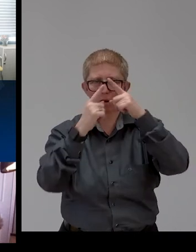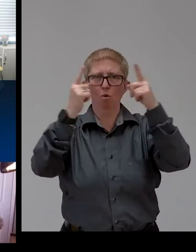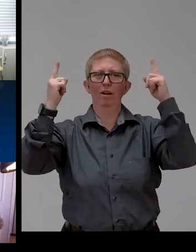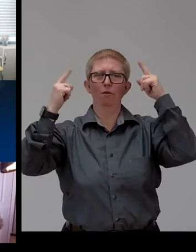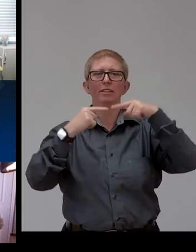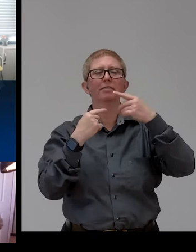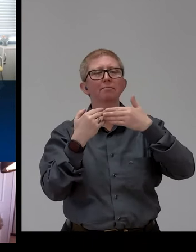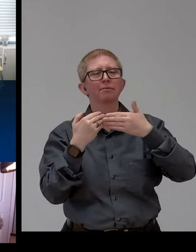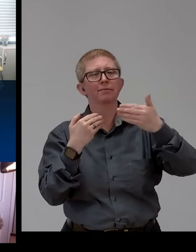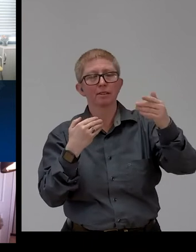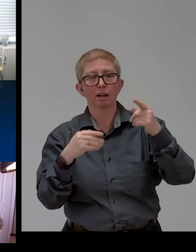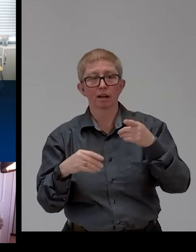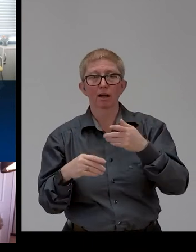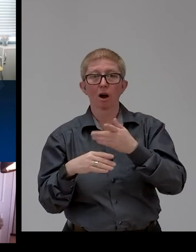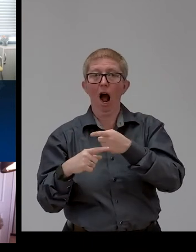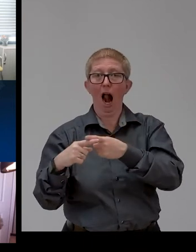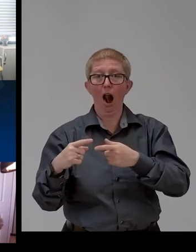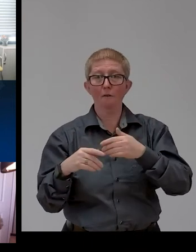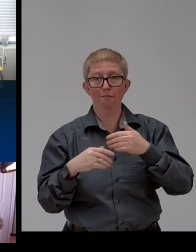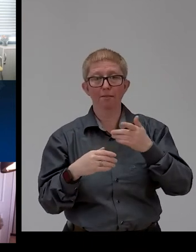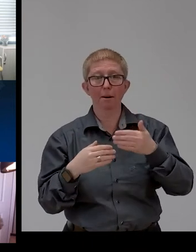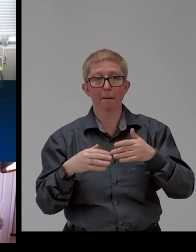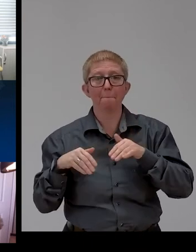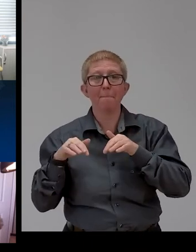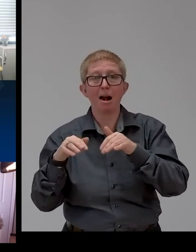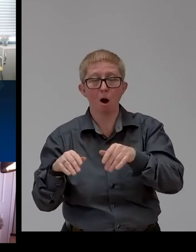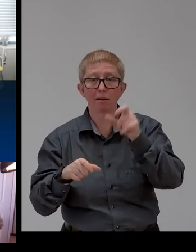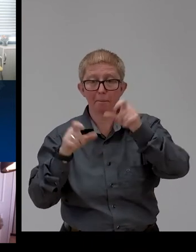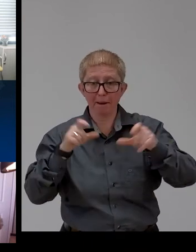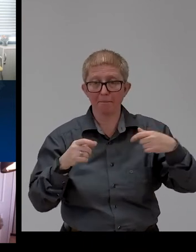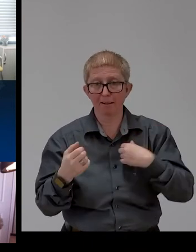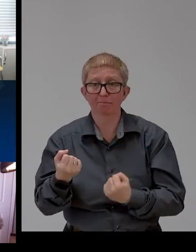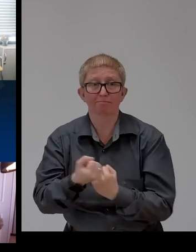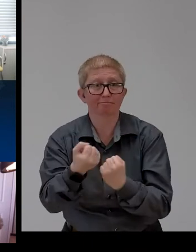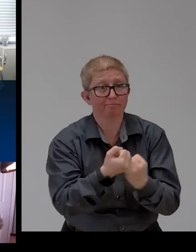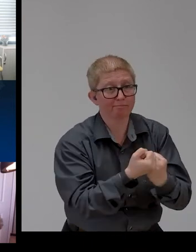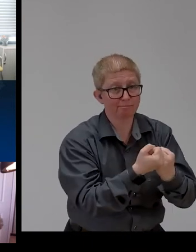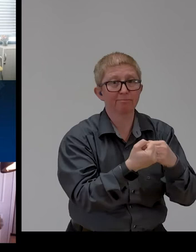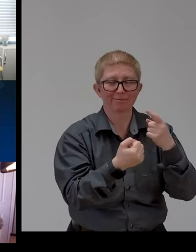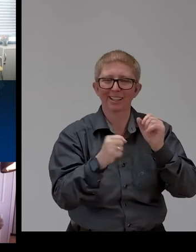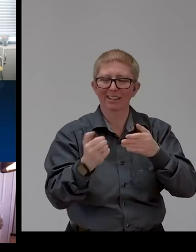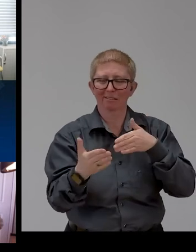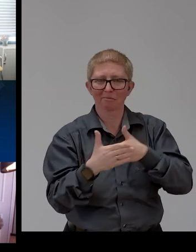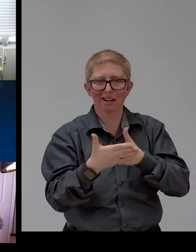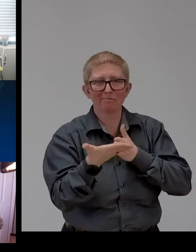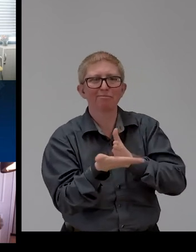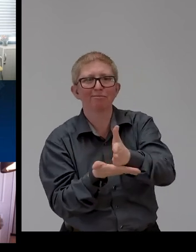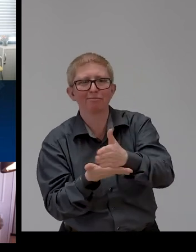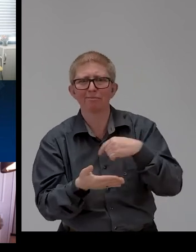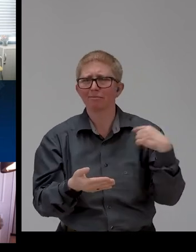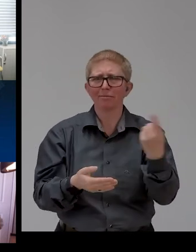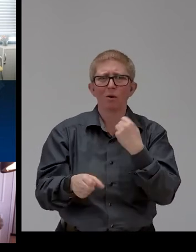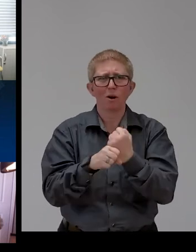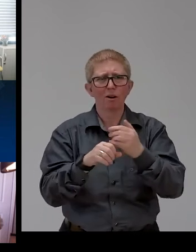to overcome barriers and the challenges faced because of their condition. We work with global employers, big companies,